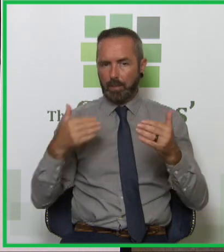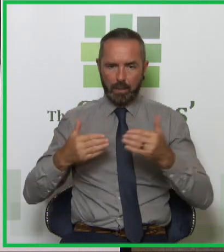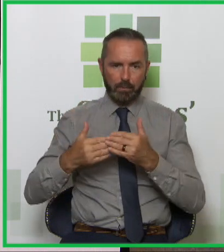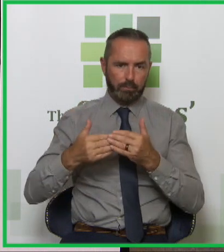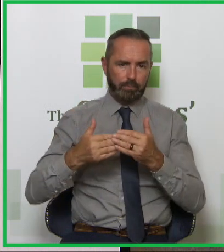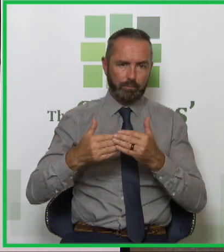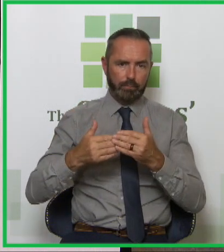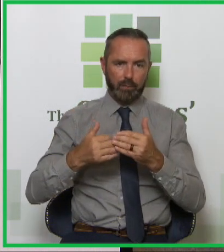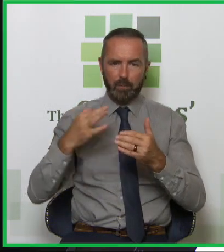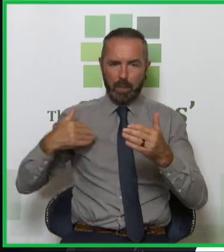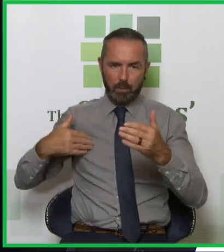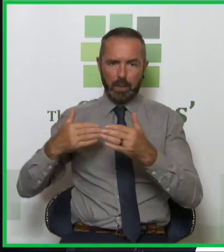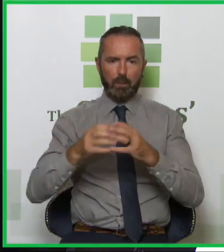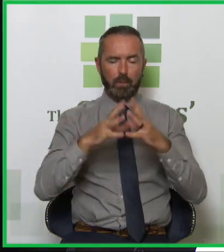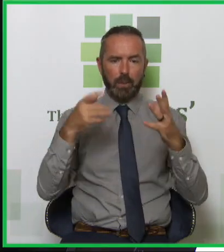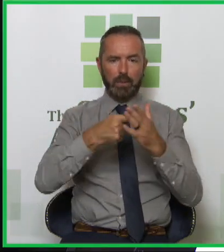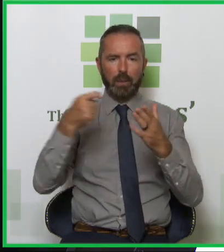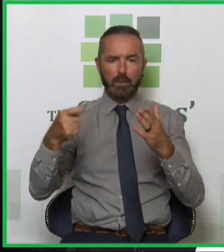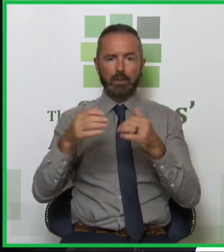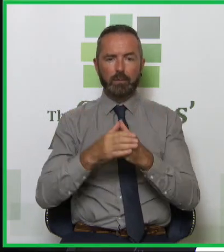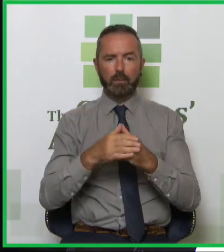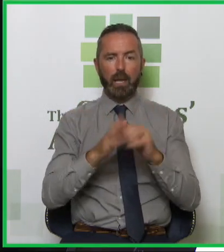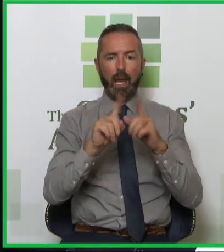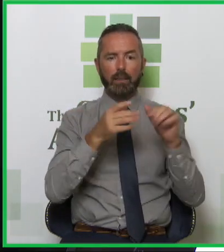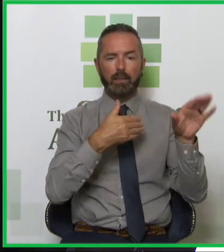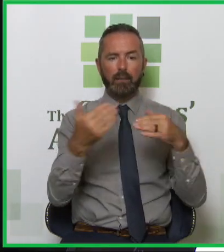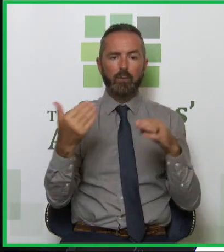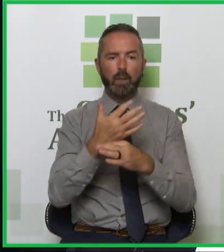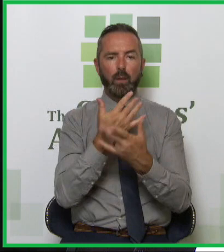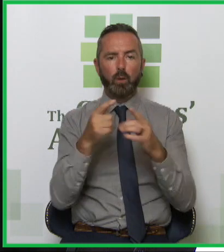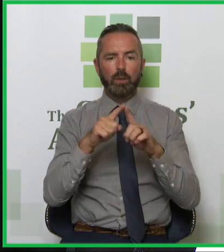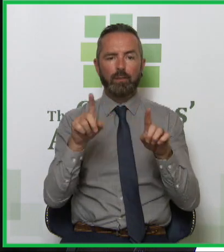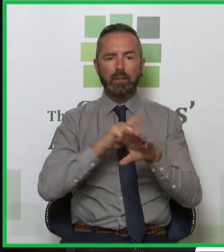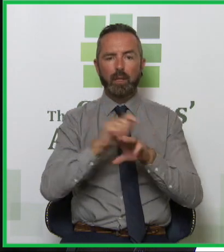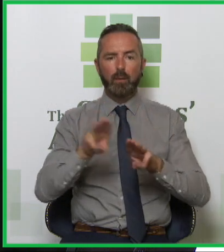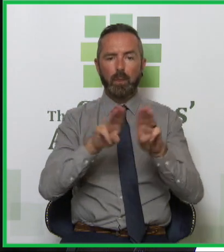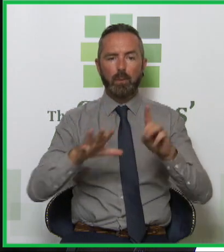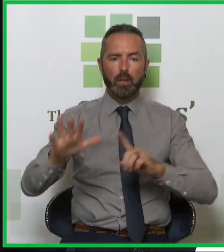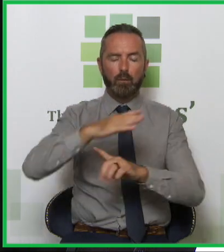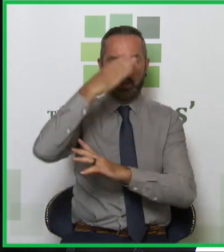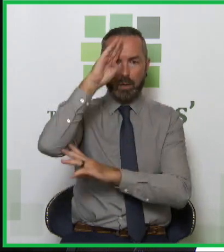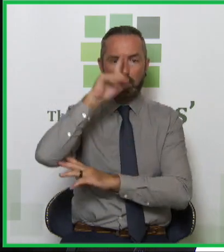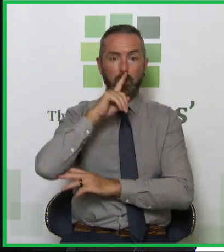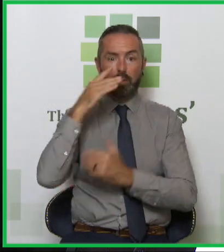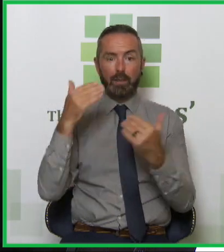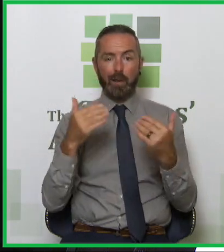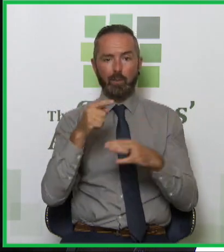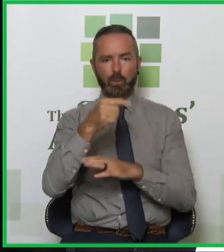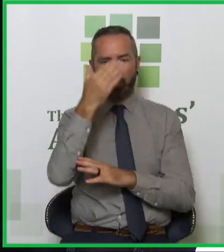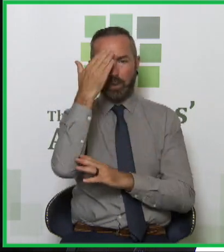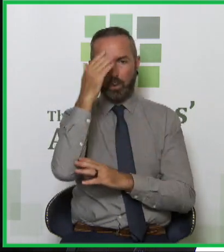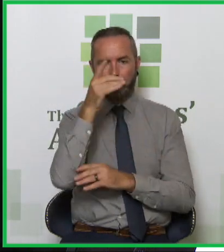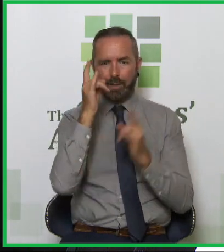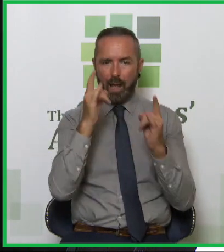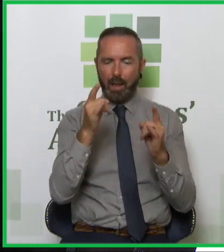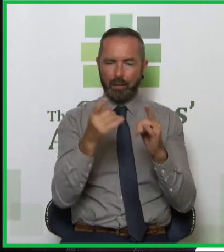delivering SARE to many different types of people across the country. But in this space we now know it's the health intervention